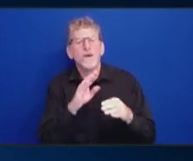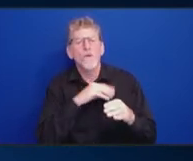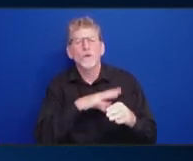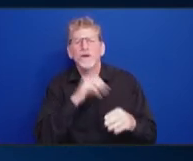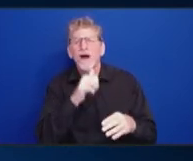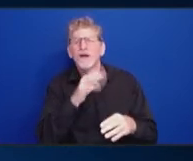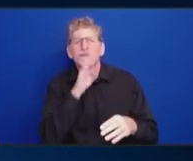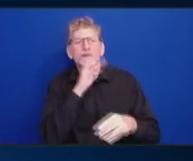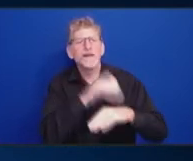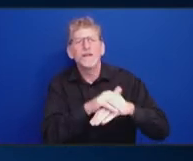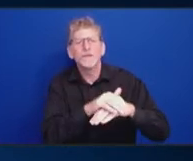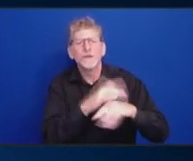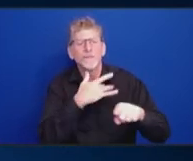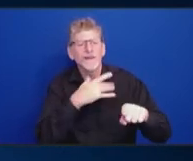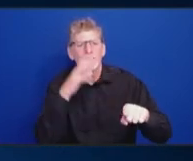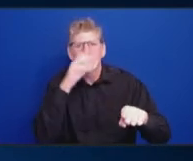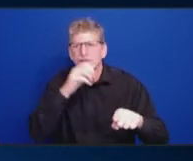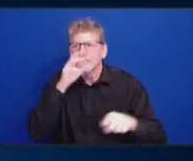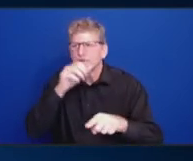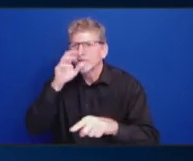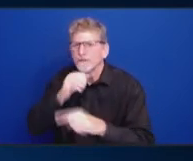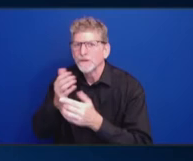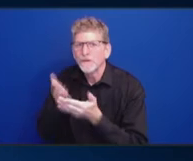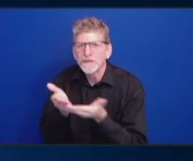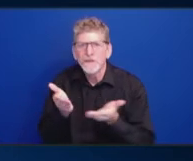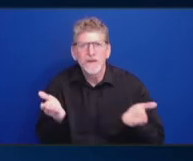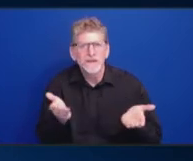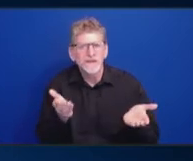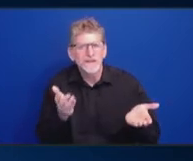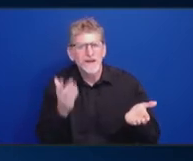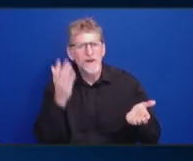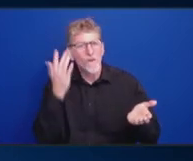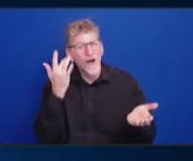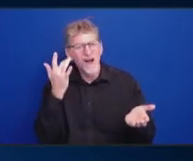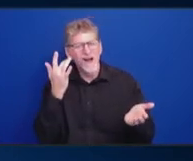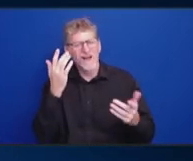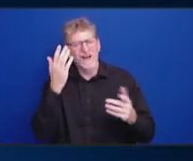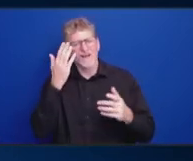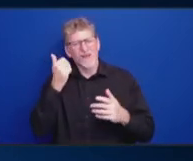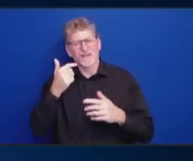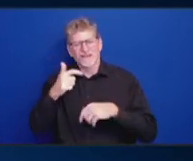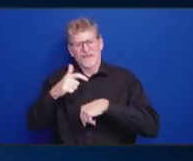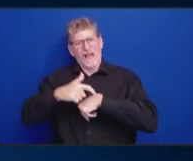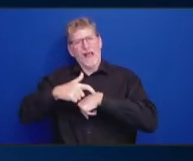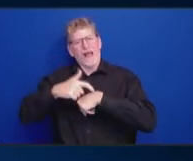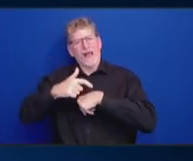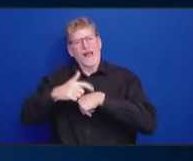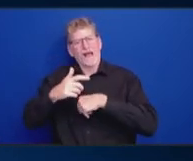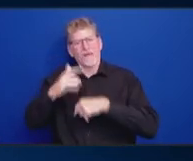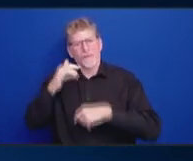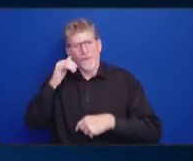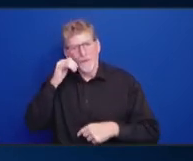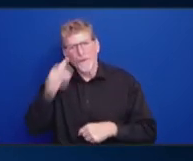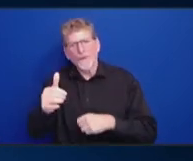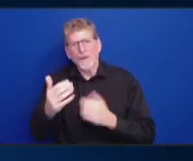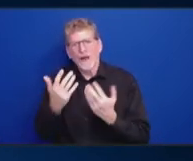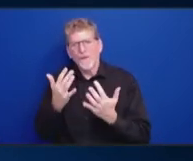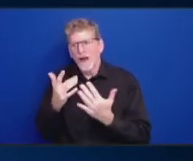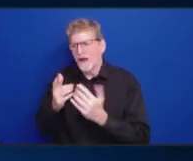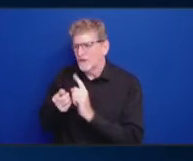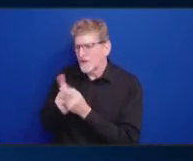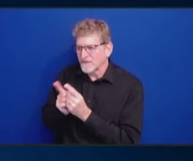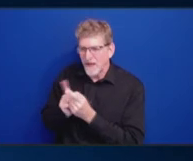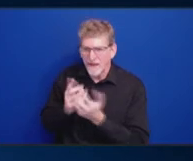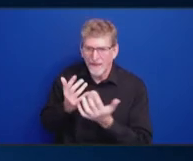resources that were put in place, because it took a while for things to get translated. So, that needs to be taken into